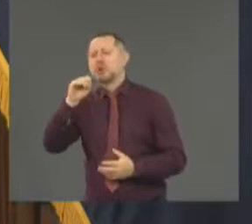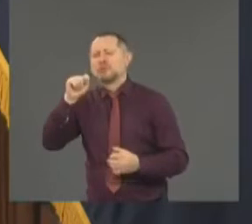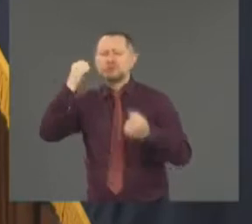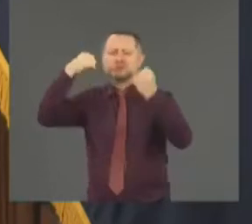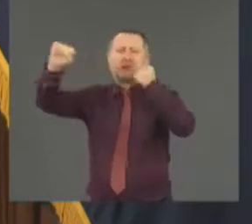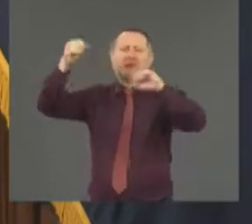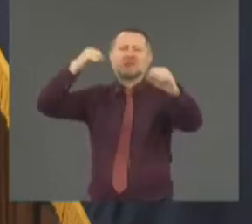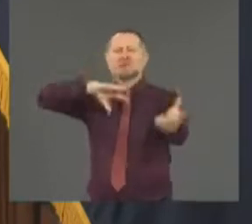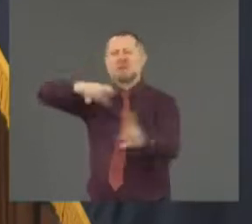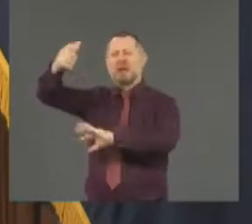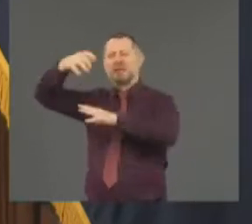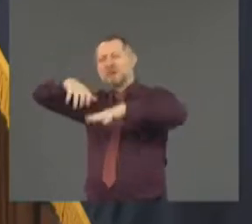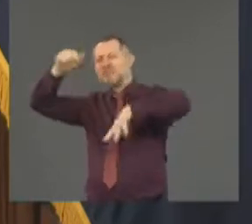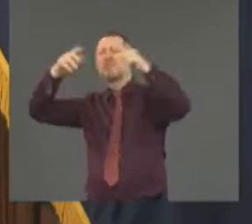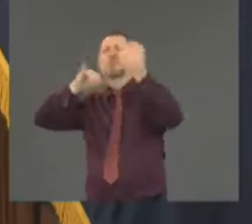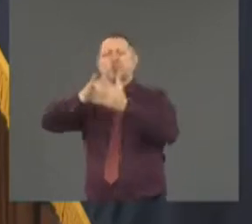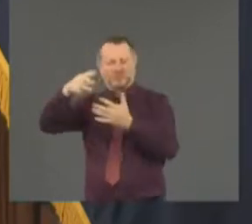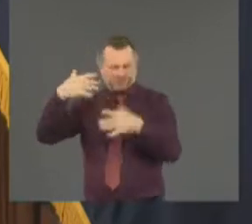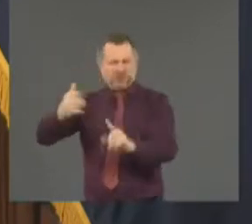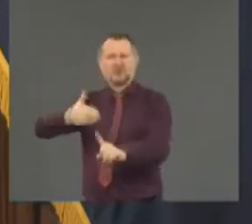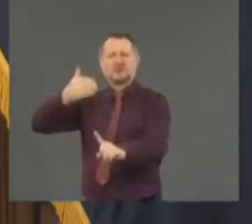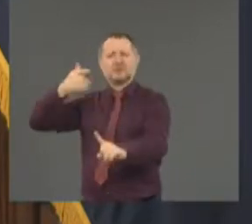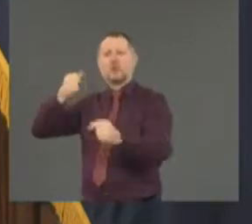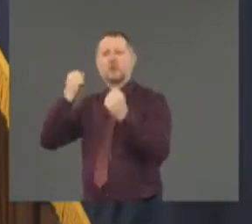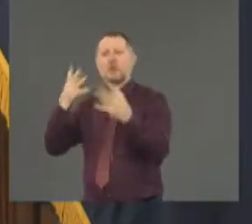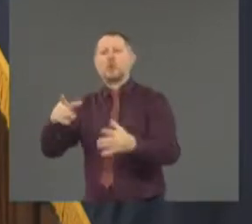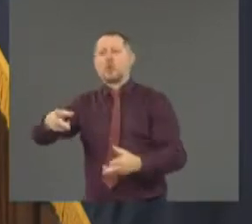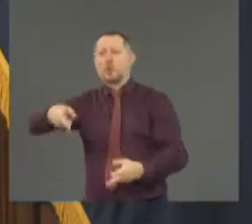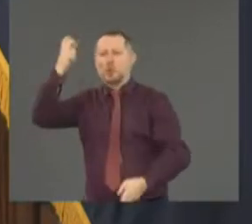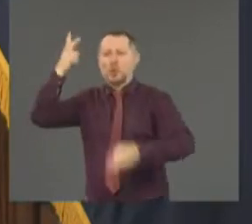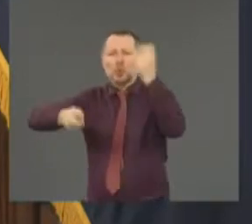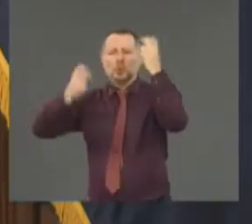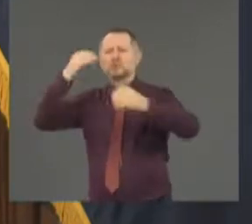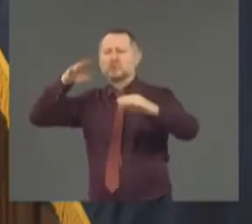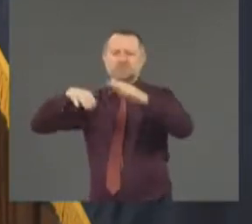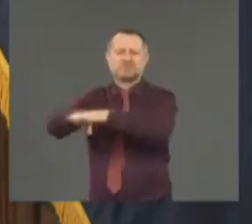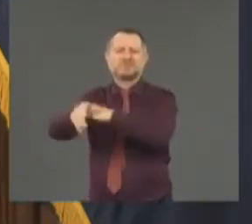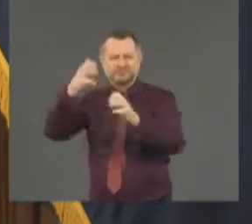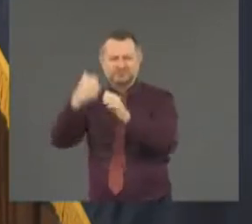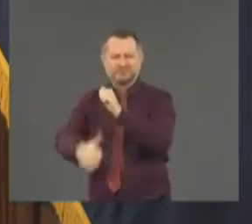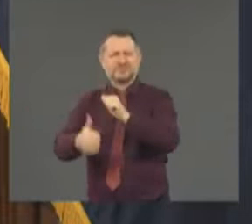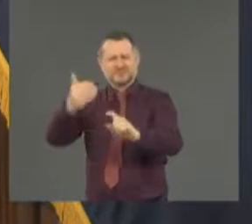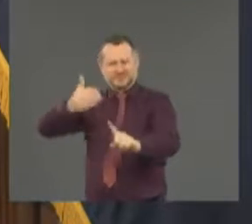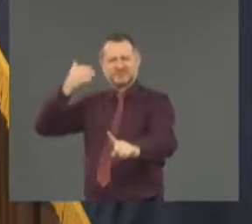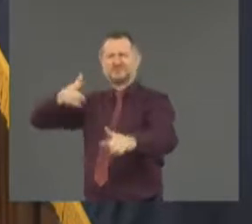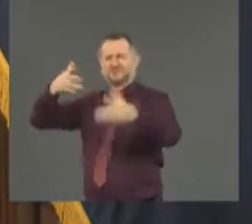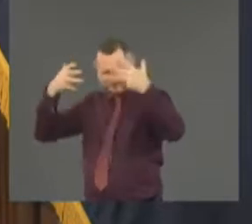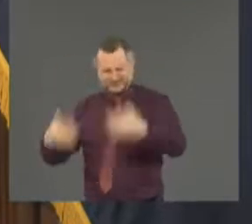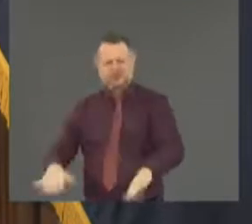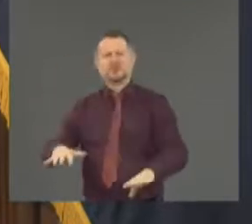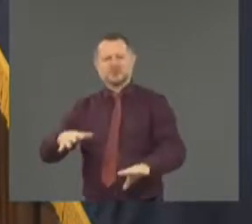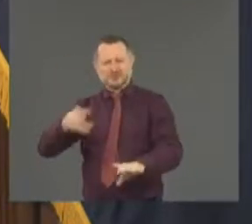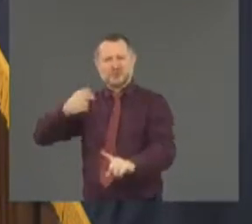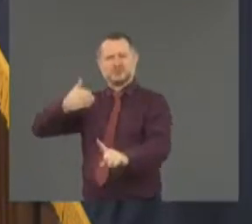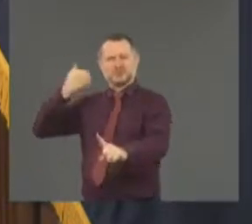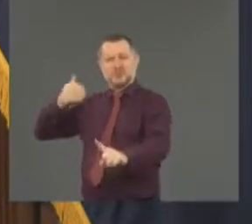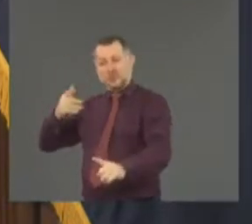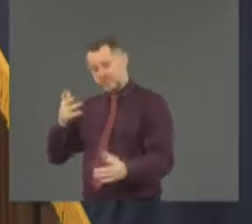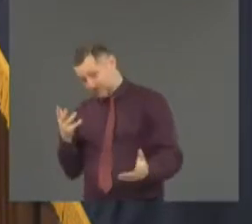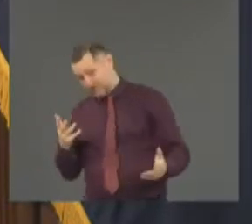and numerous looting situations in New York City and very difficult racial